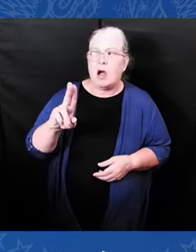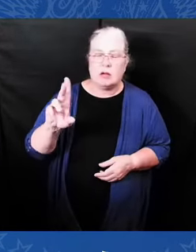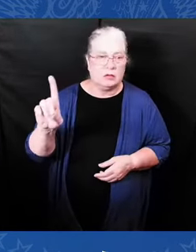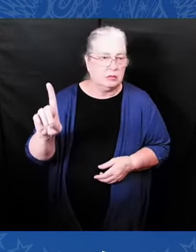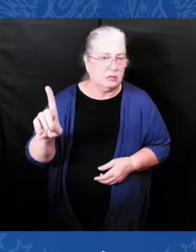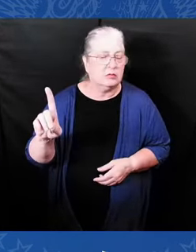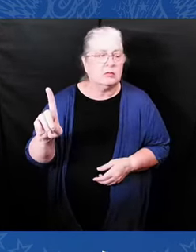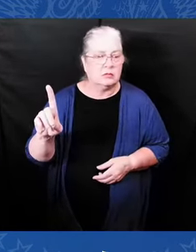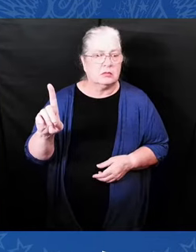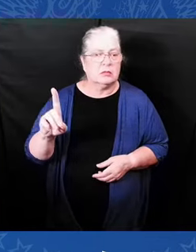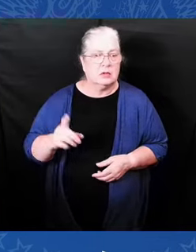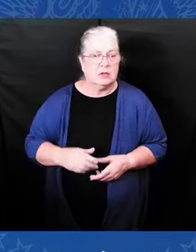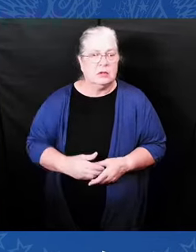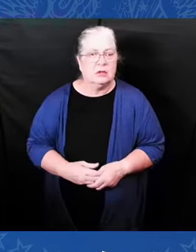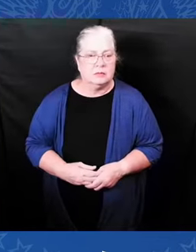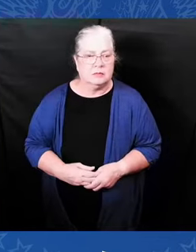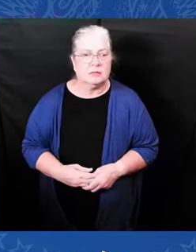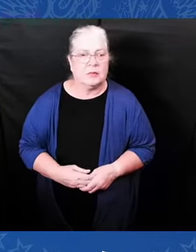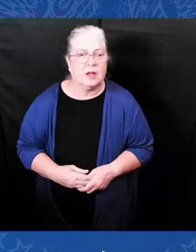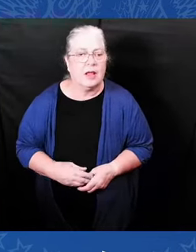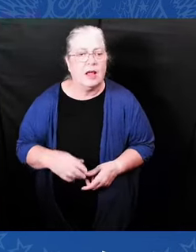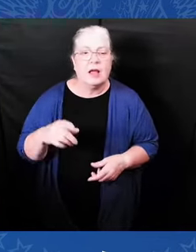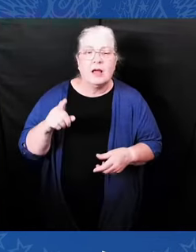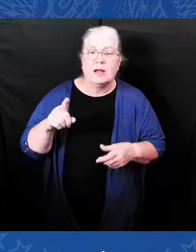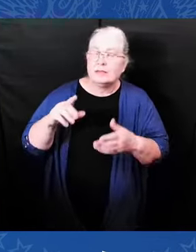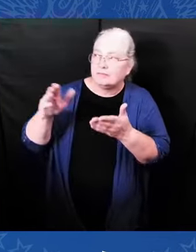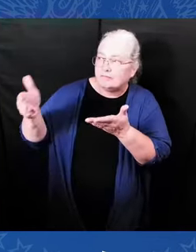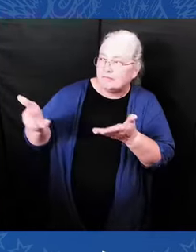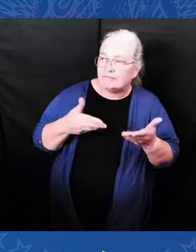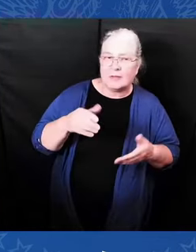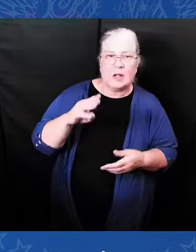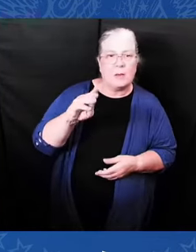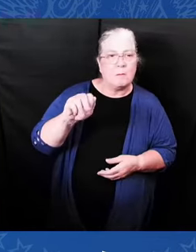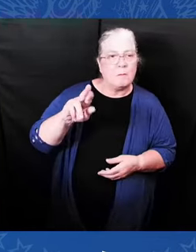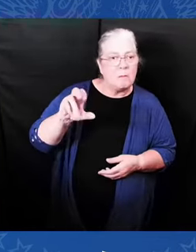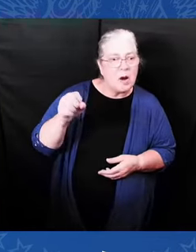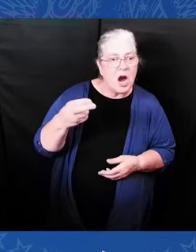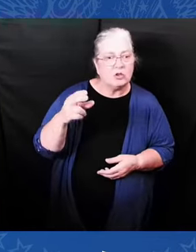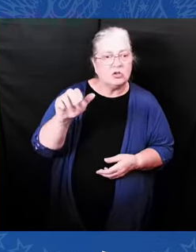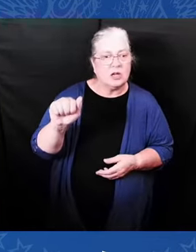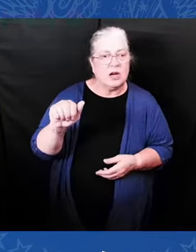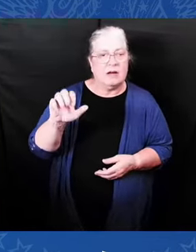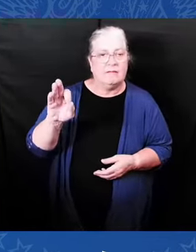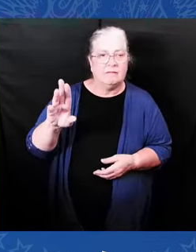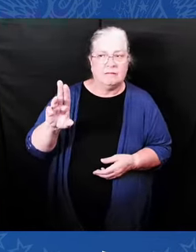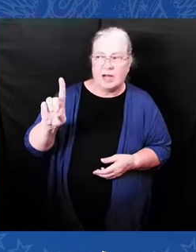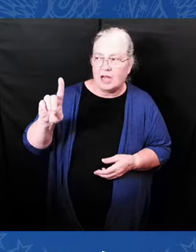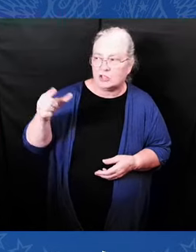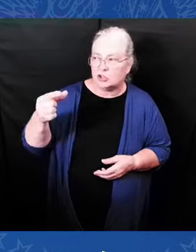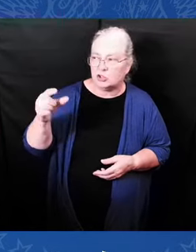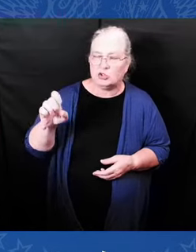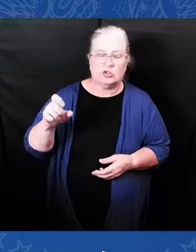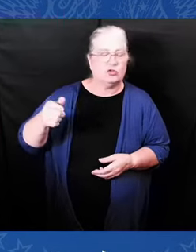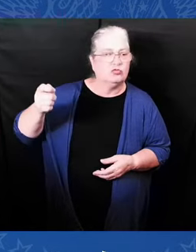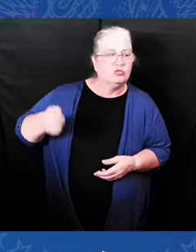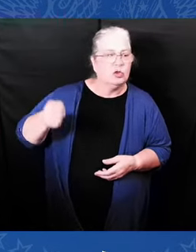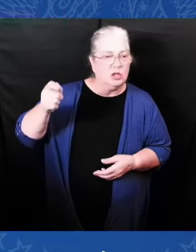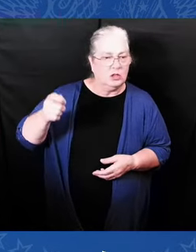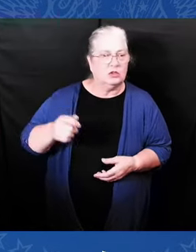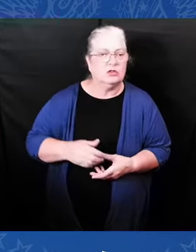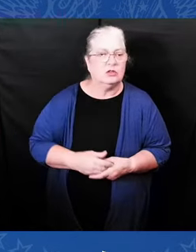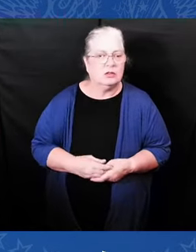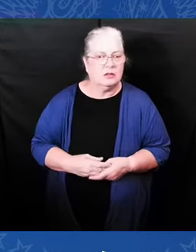who's joined by several other Cabinet members. Tonight's awardee is Hakeem Jeffries, a leader with integrity and